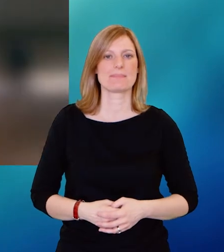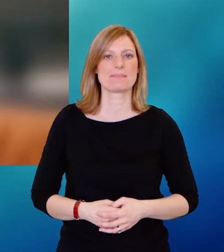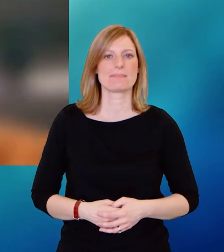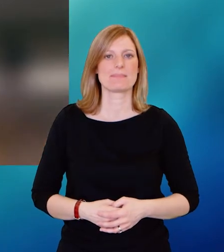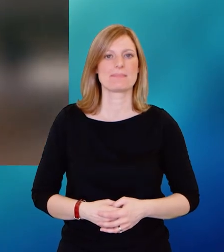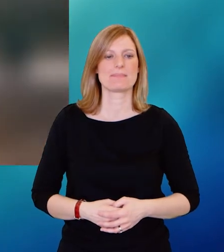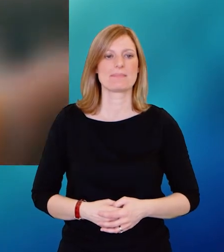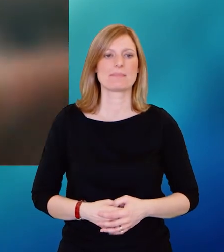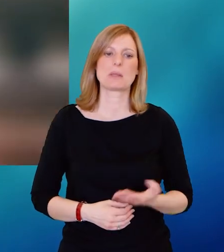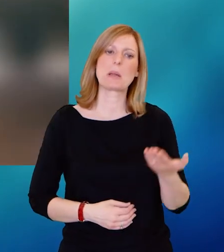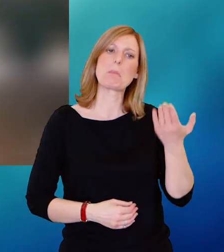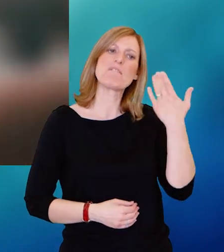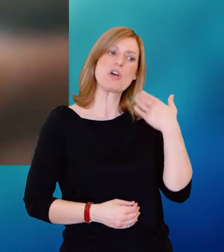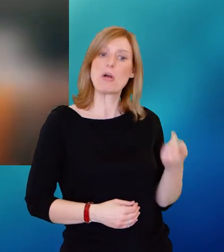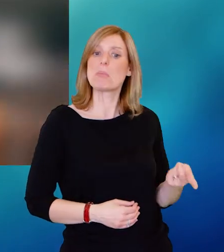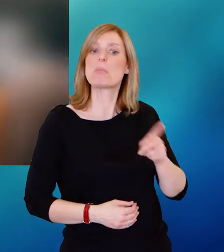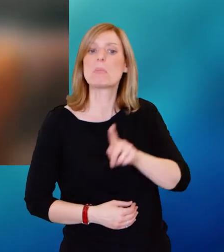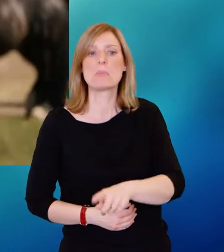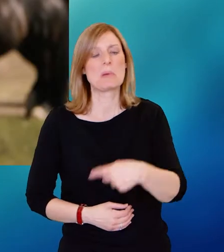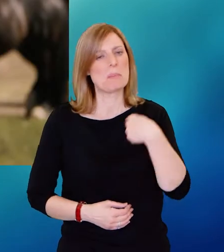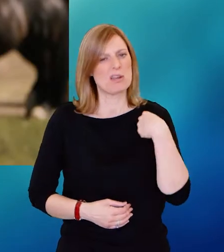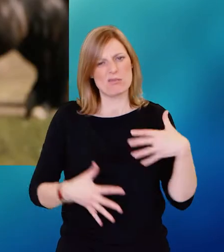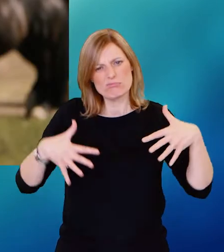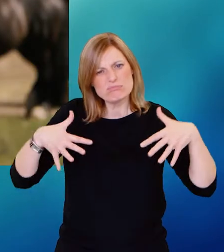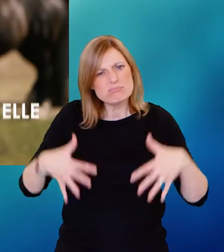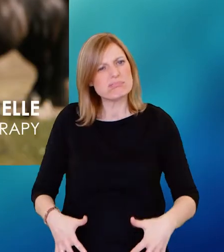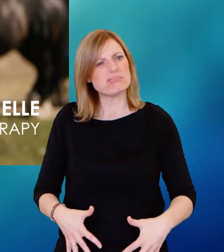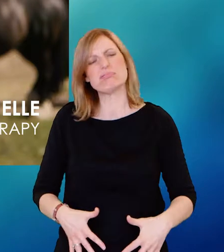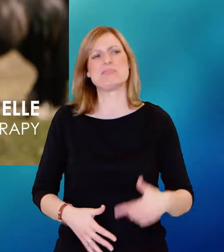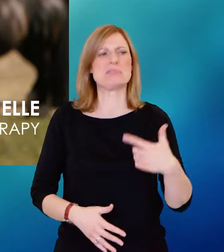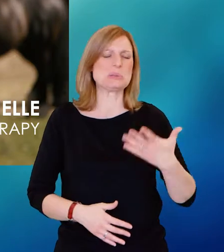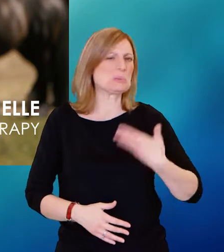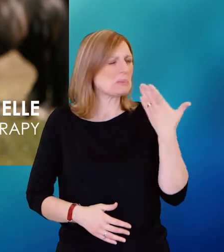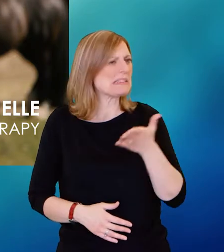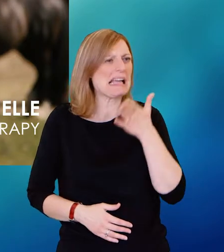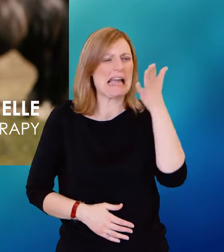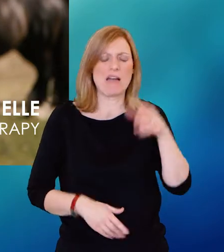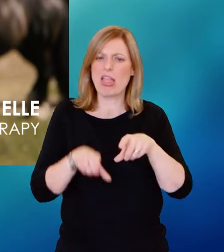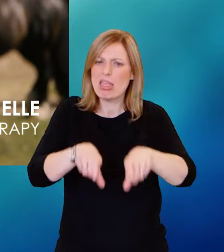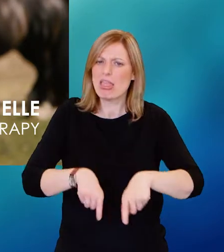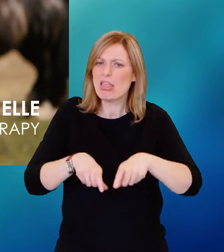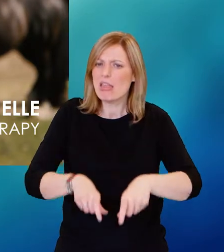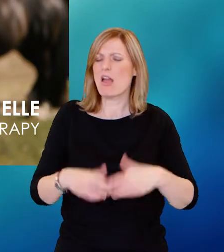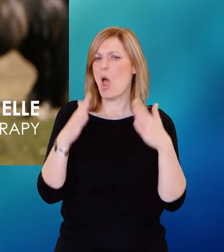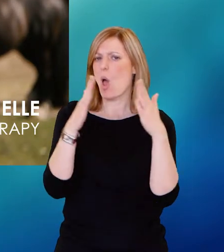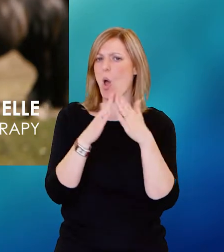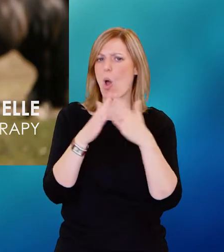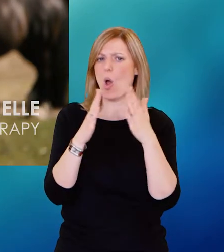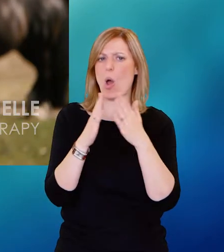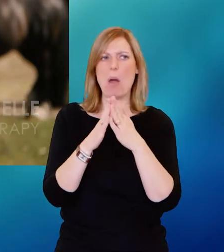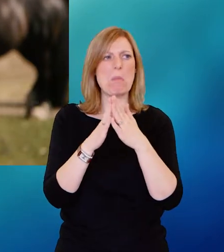Before I started this I was very depressed, very low, didn't go out, staying indoors all the time, didn't want to